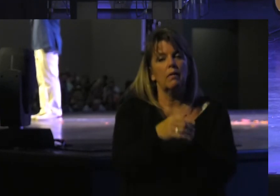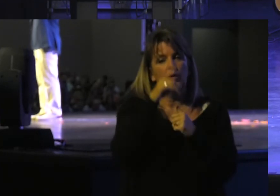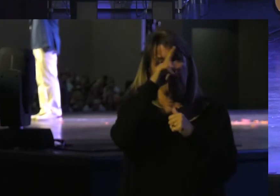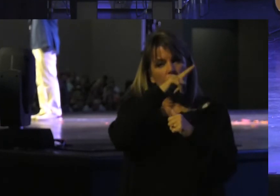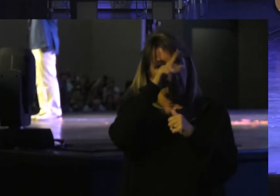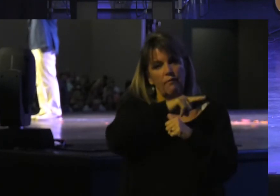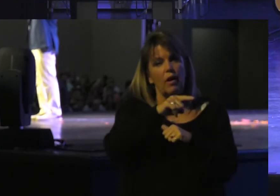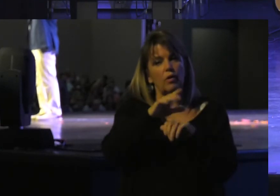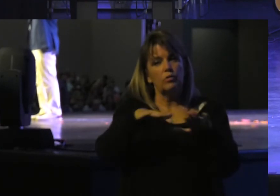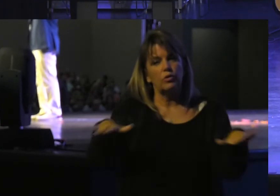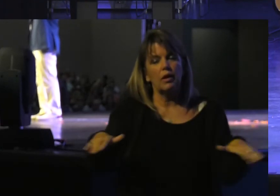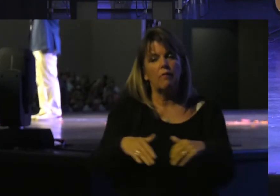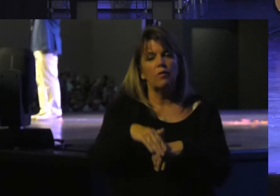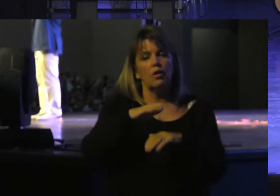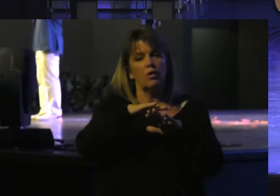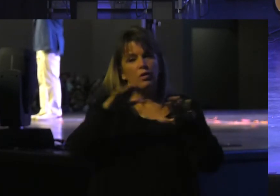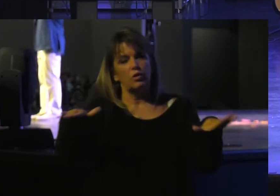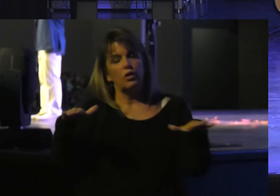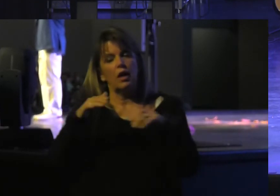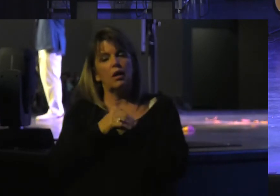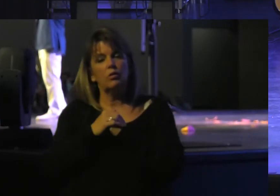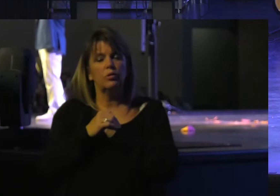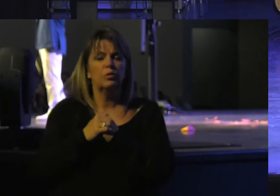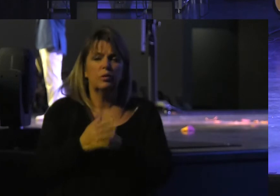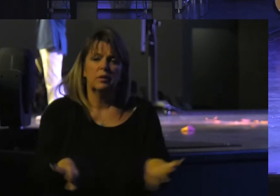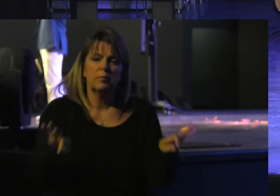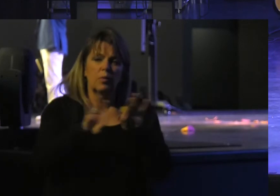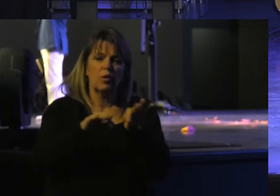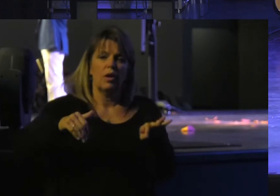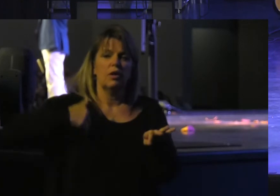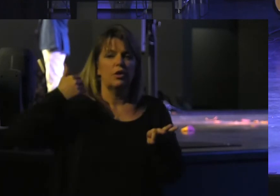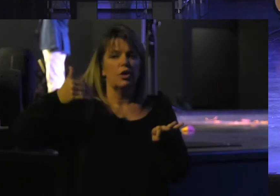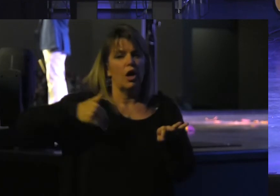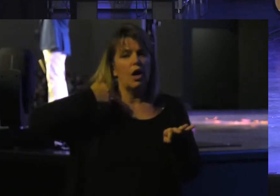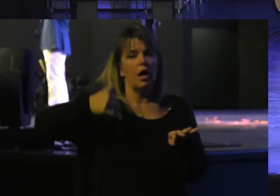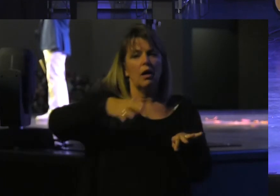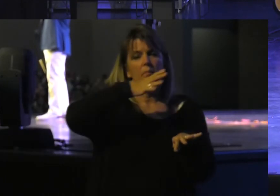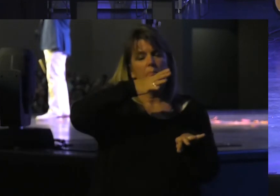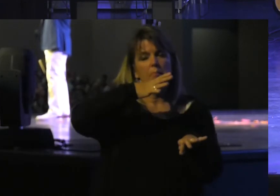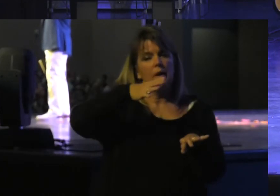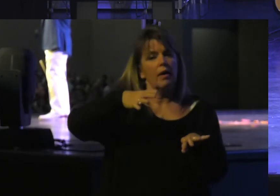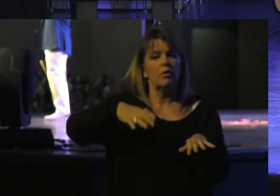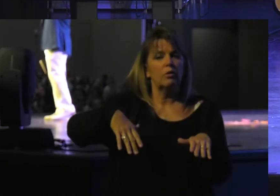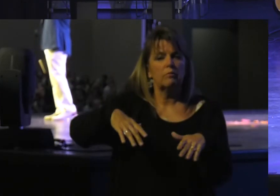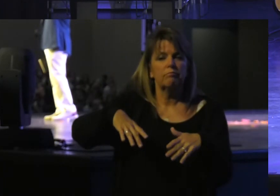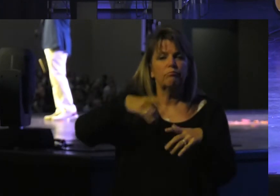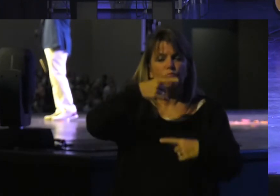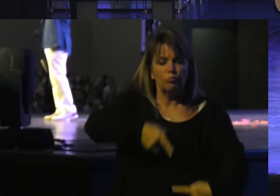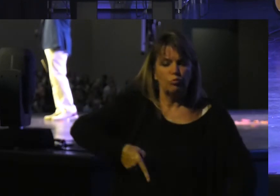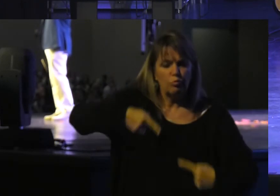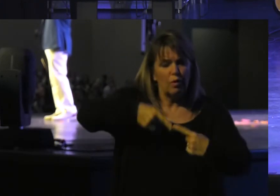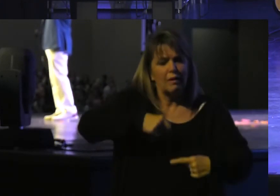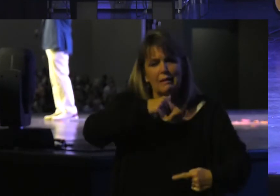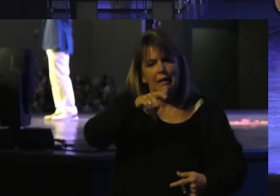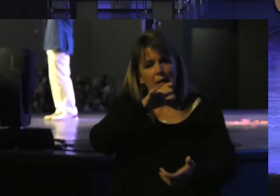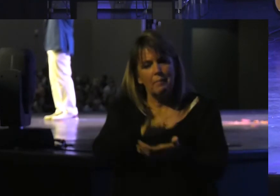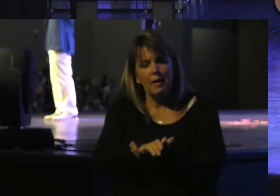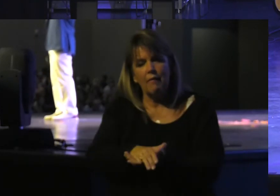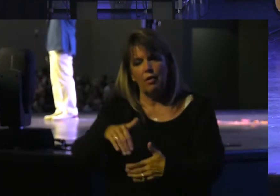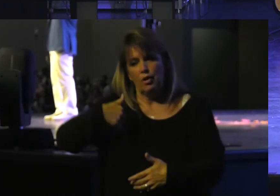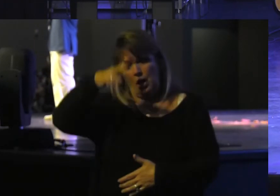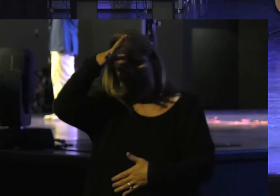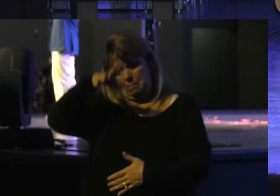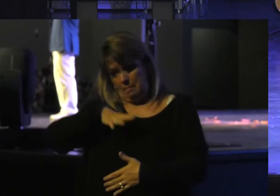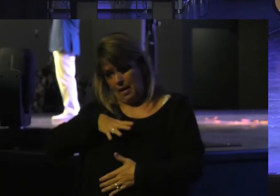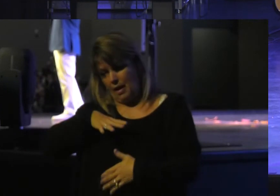For The Child Who Is An Orphan For The Young Unwed Mother Struggling For The Young Man Called In The Situation